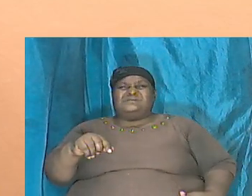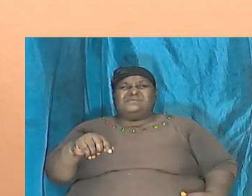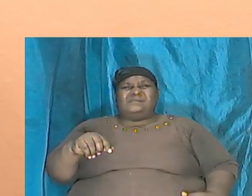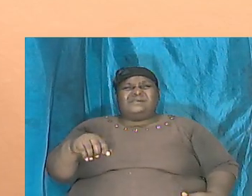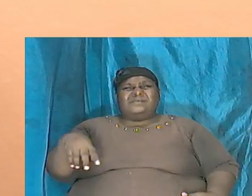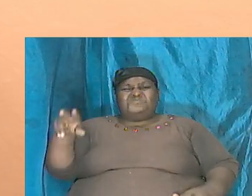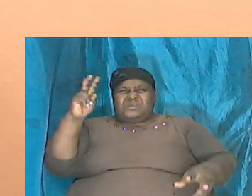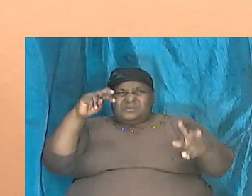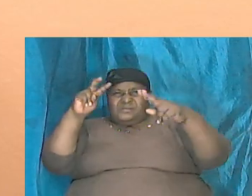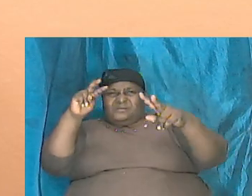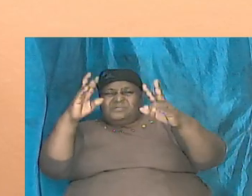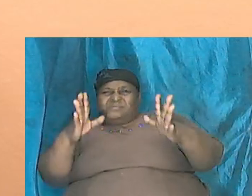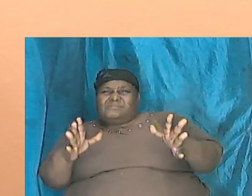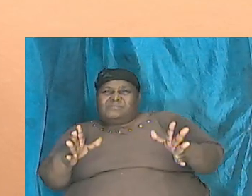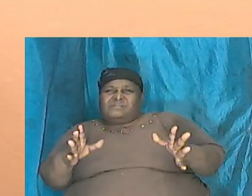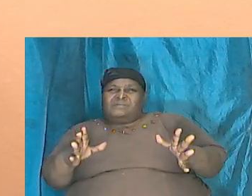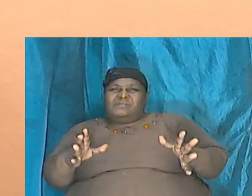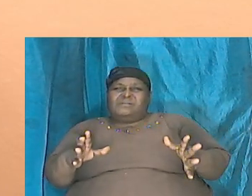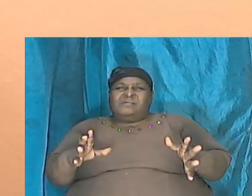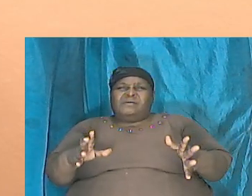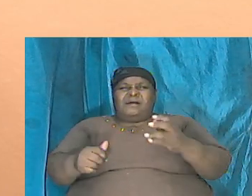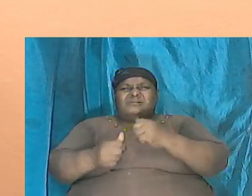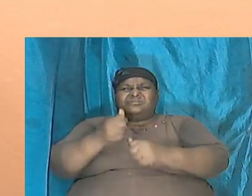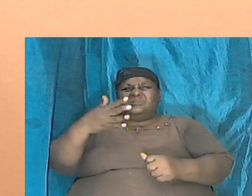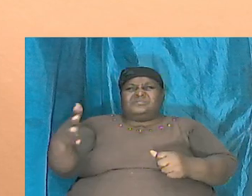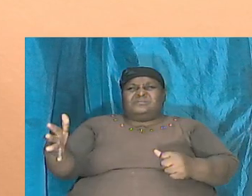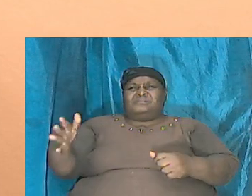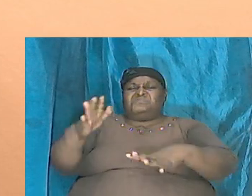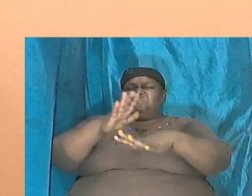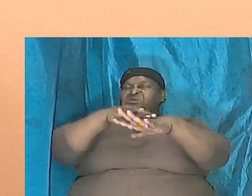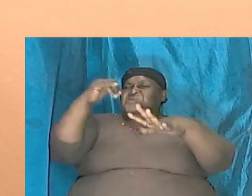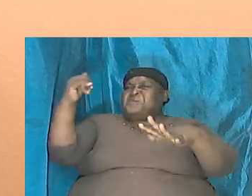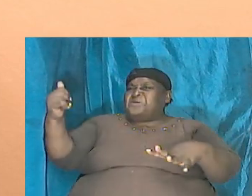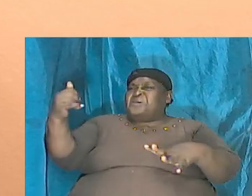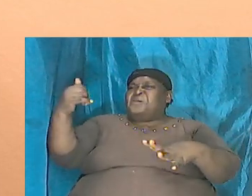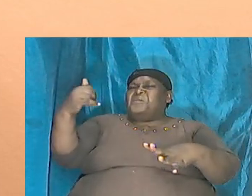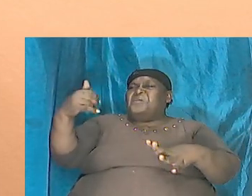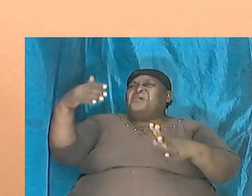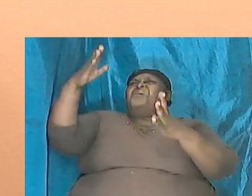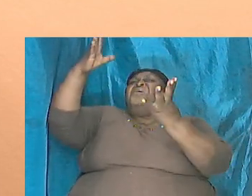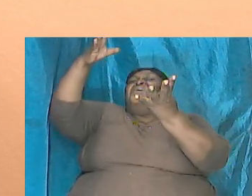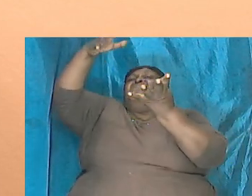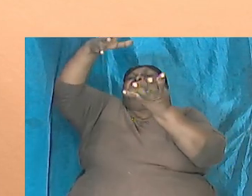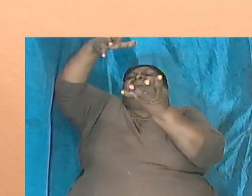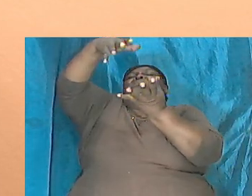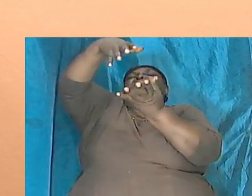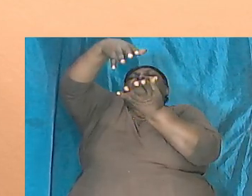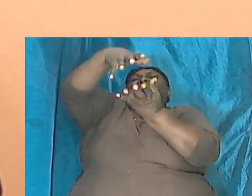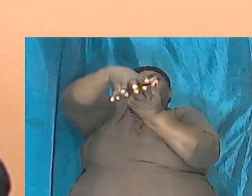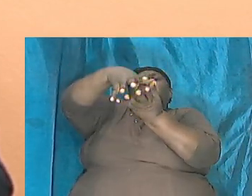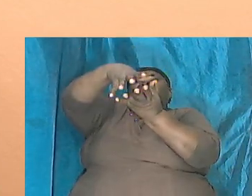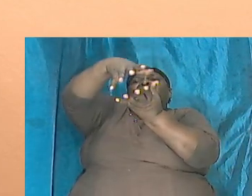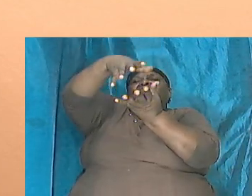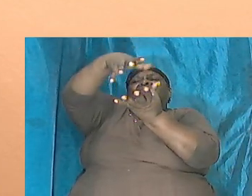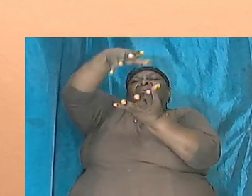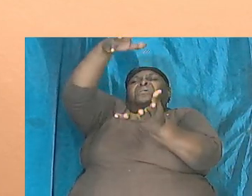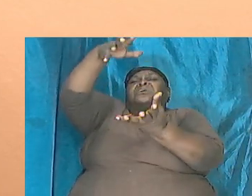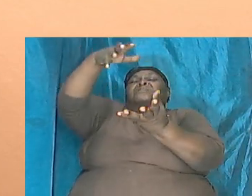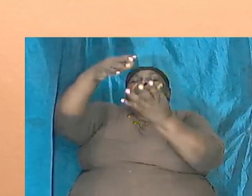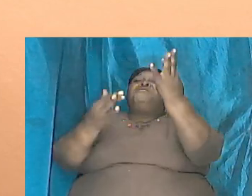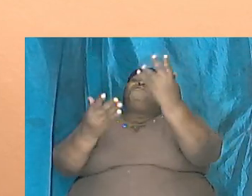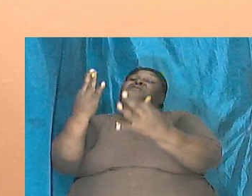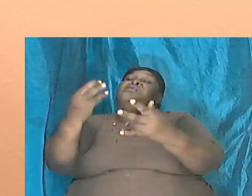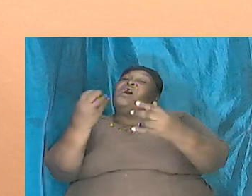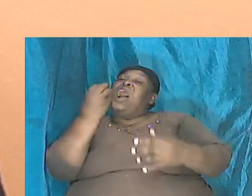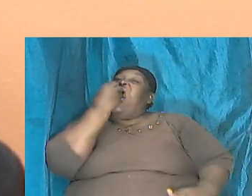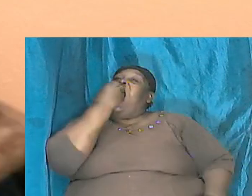Or were there such things called dragons that were ferocious and that had fire coming out of